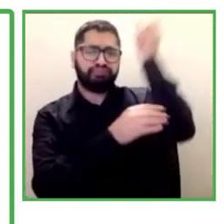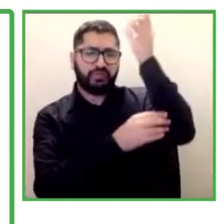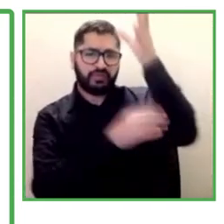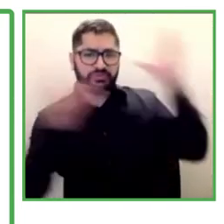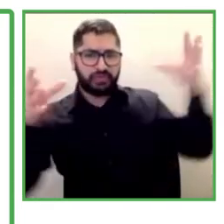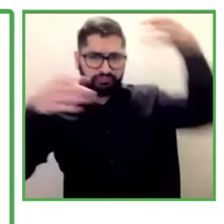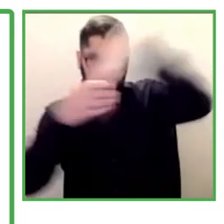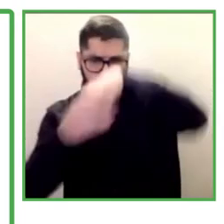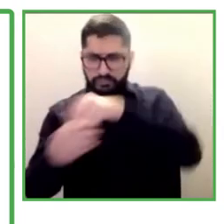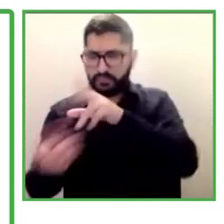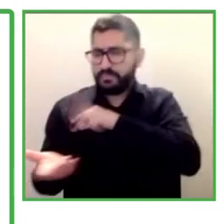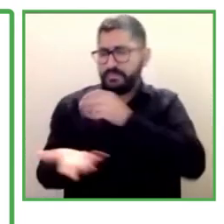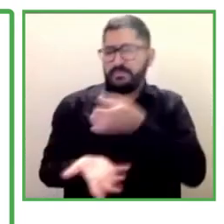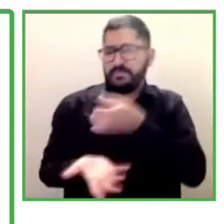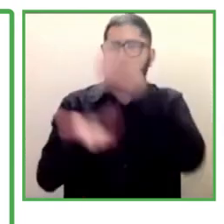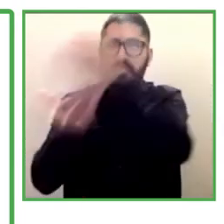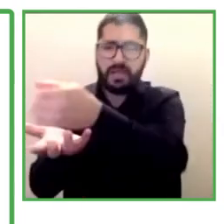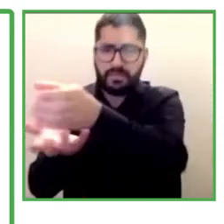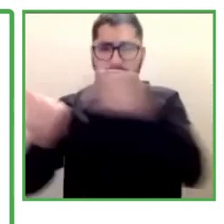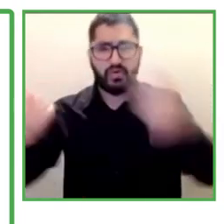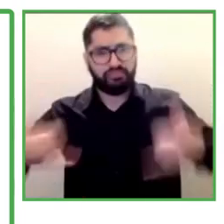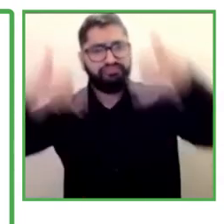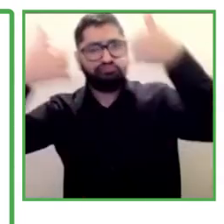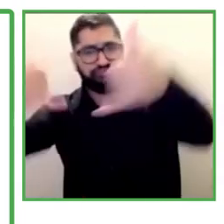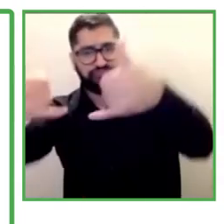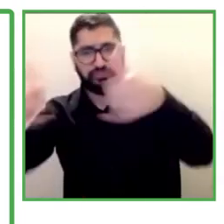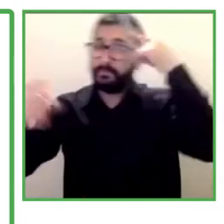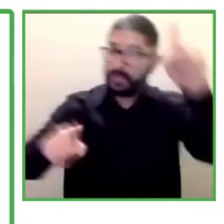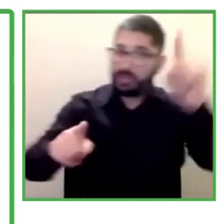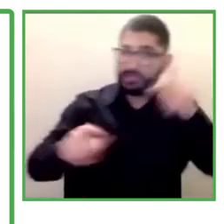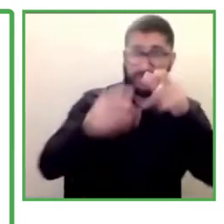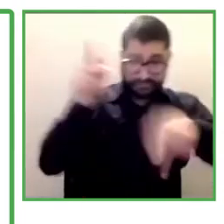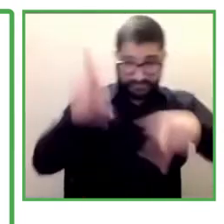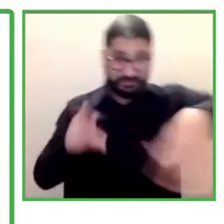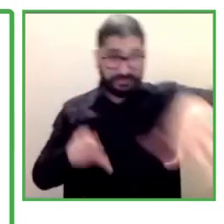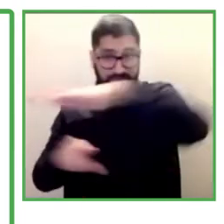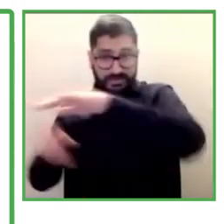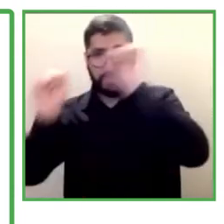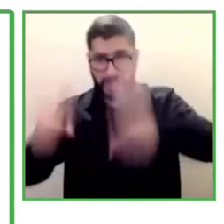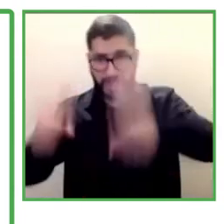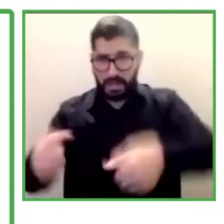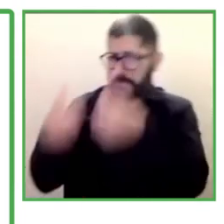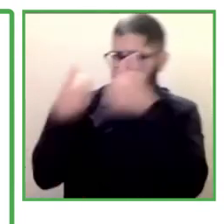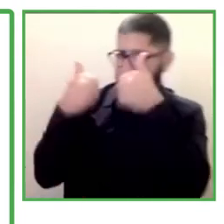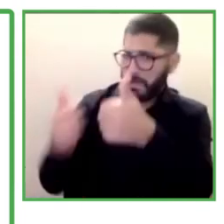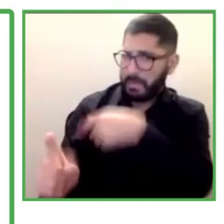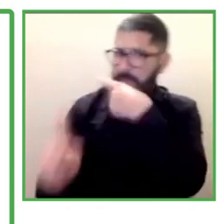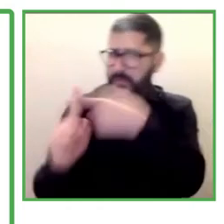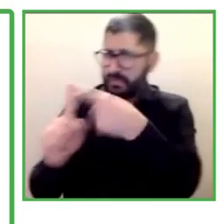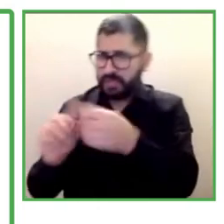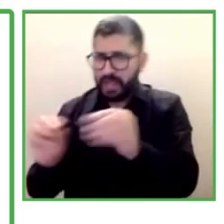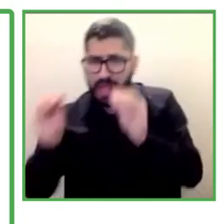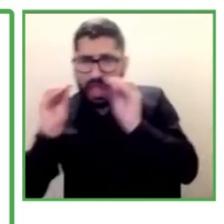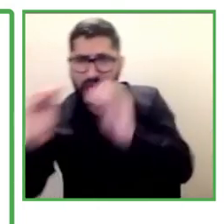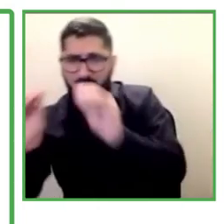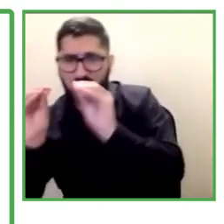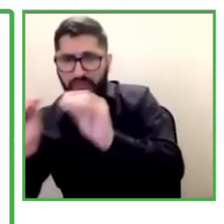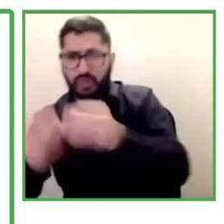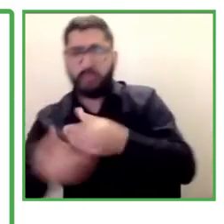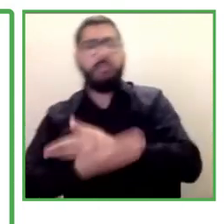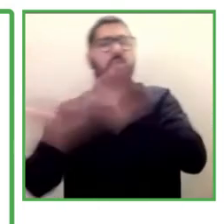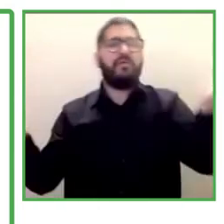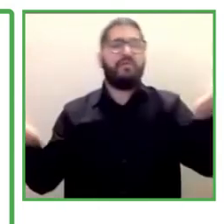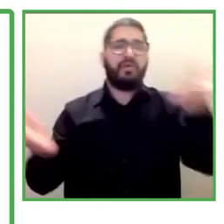public administrations that we consider that they were doing a good job in promoting public employment for people with